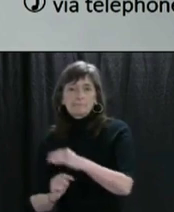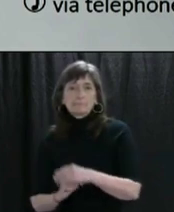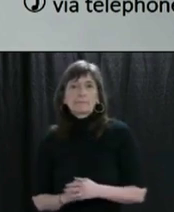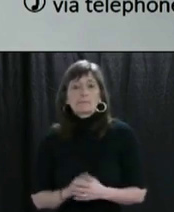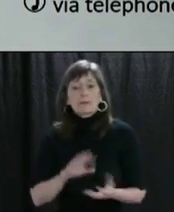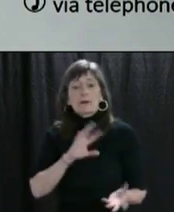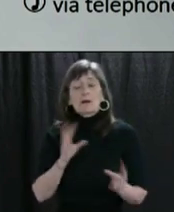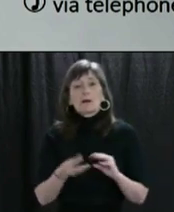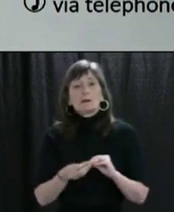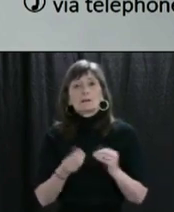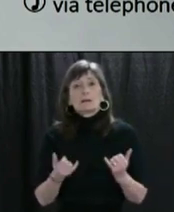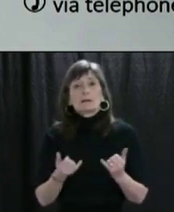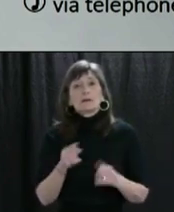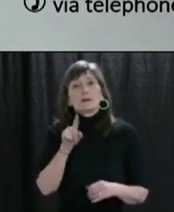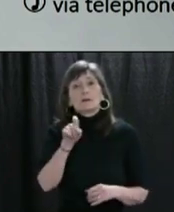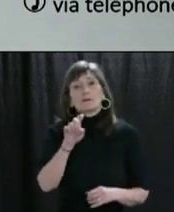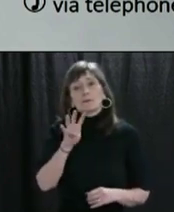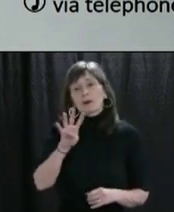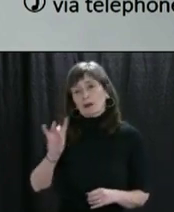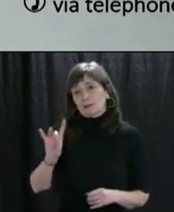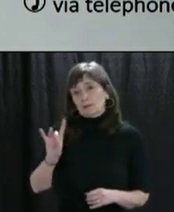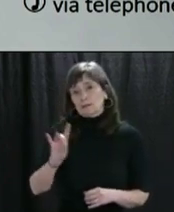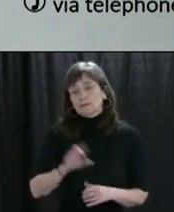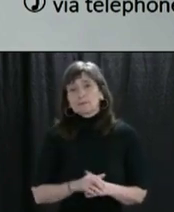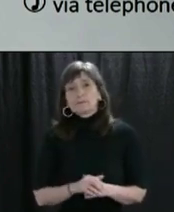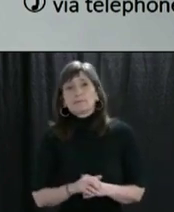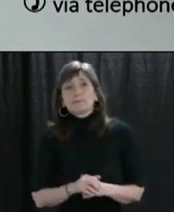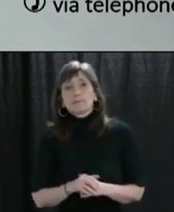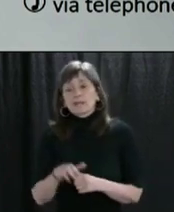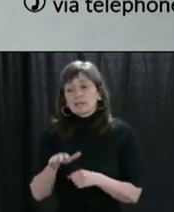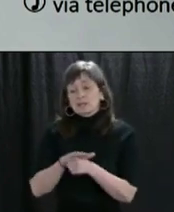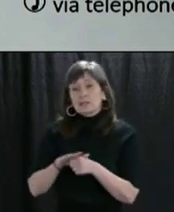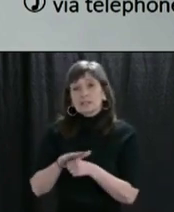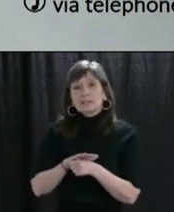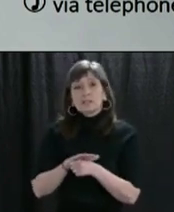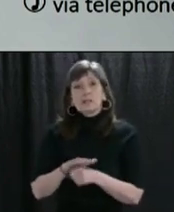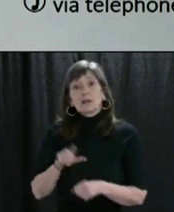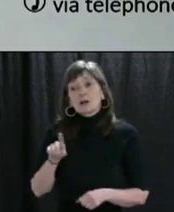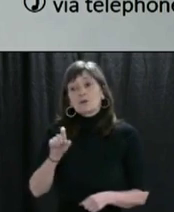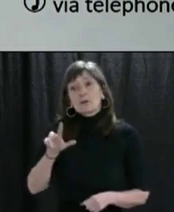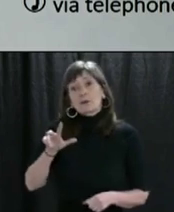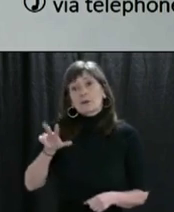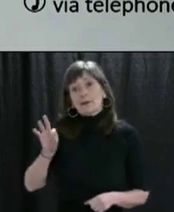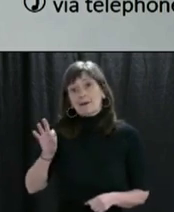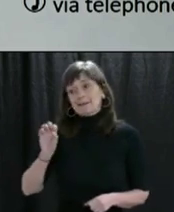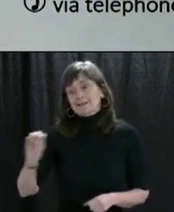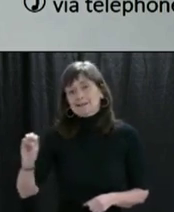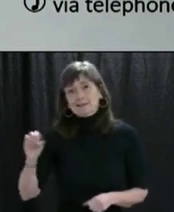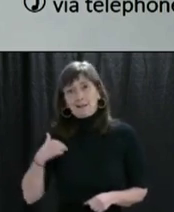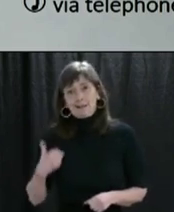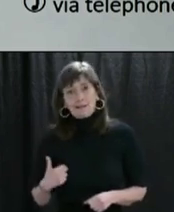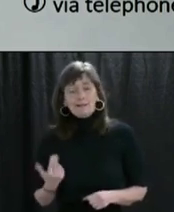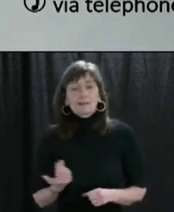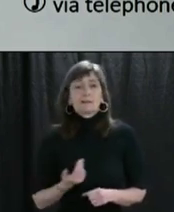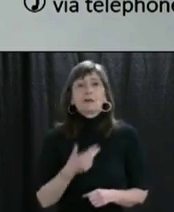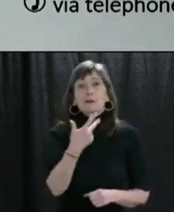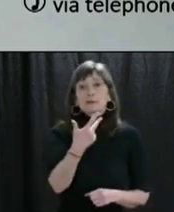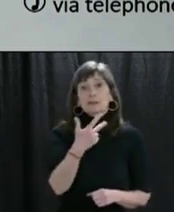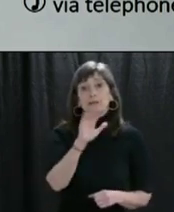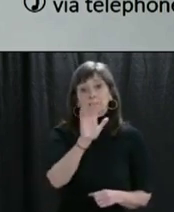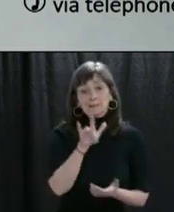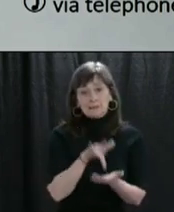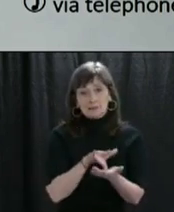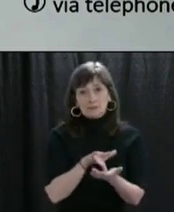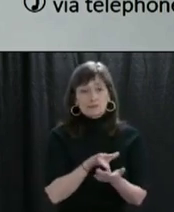cases in our province is now 148. By region, we have 139 cases in Eastern Health, three in Central